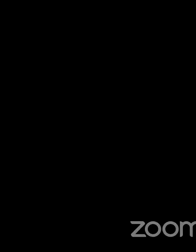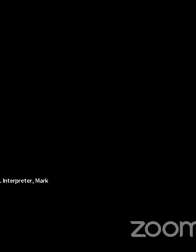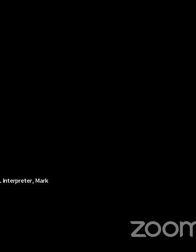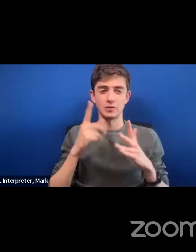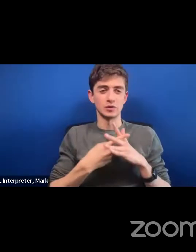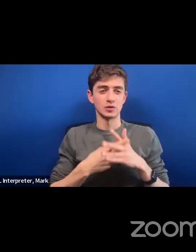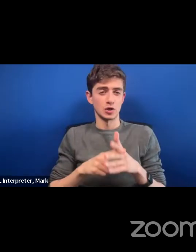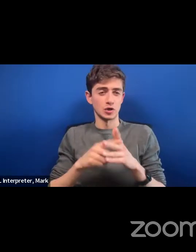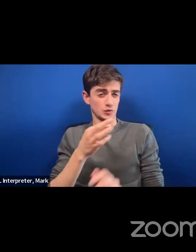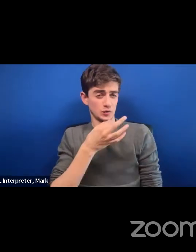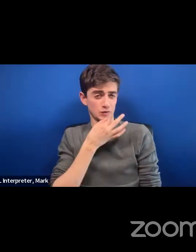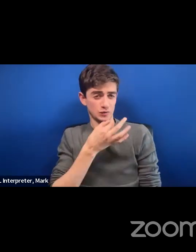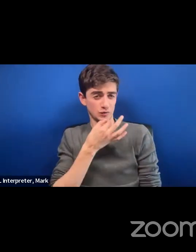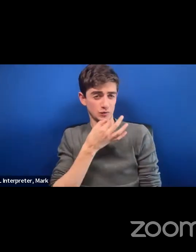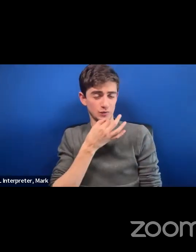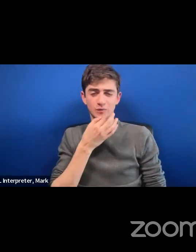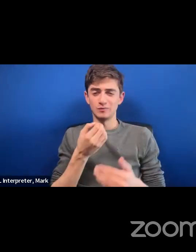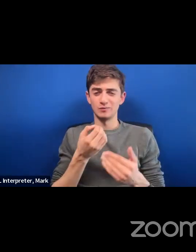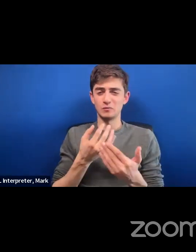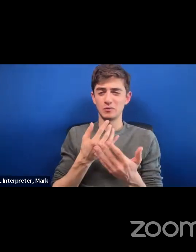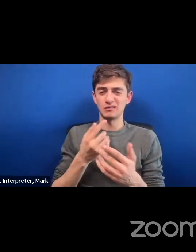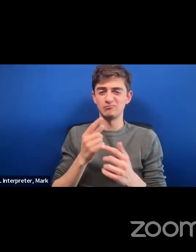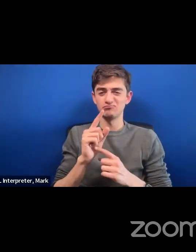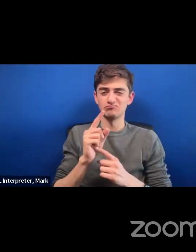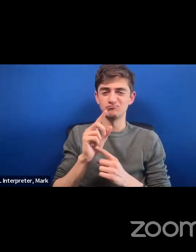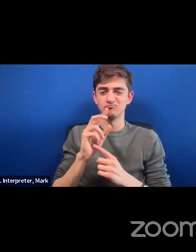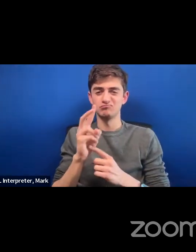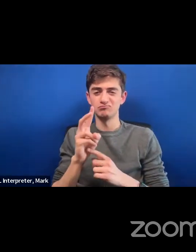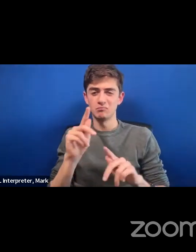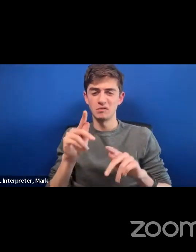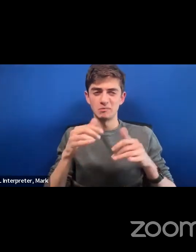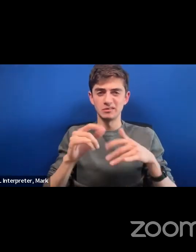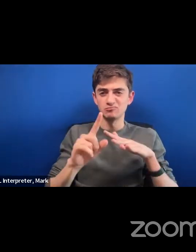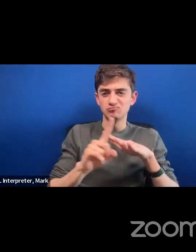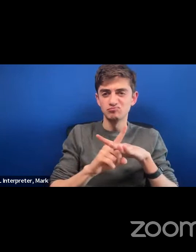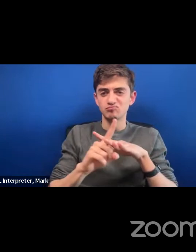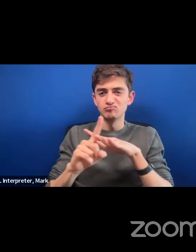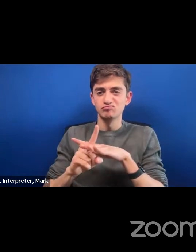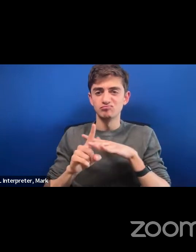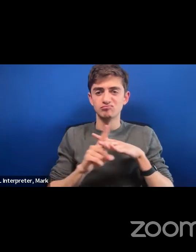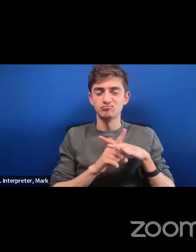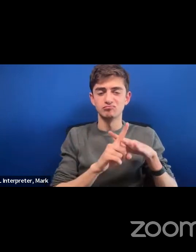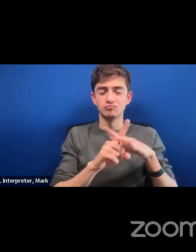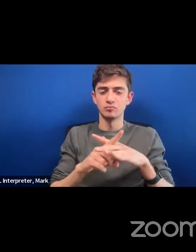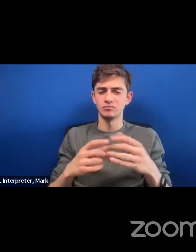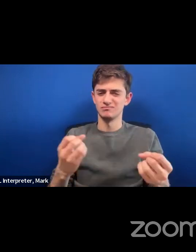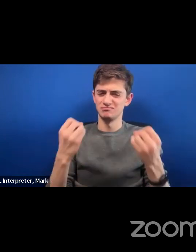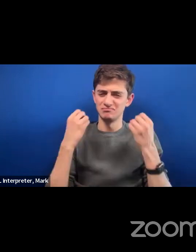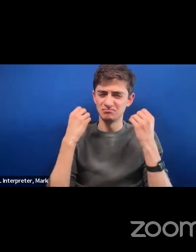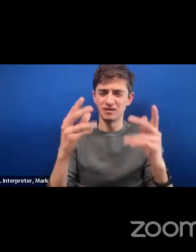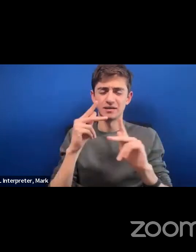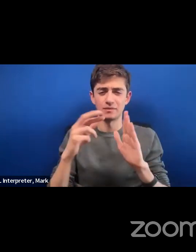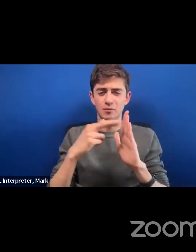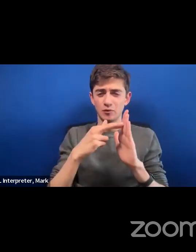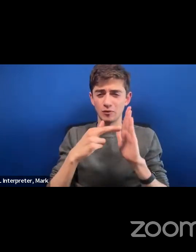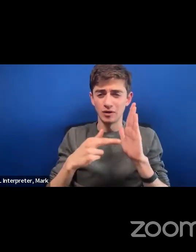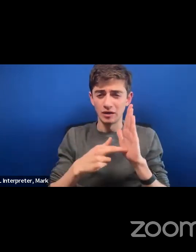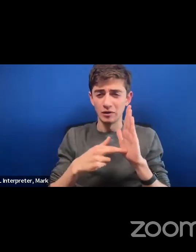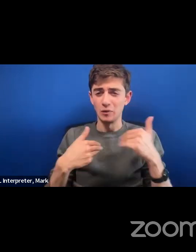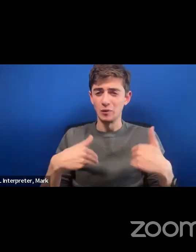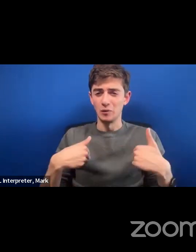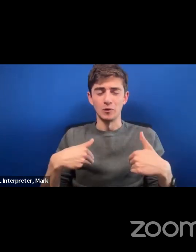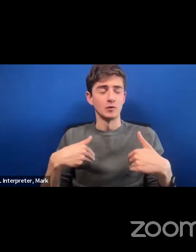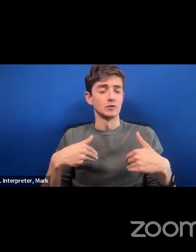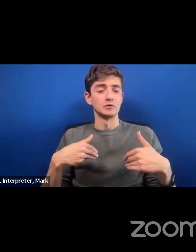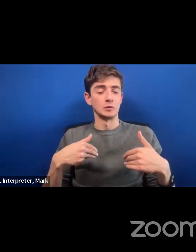We're going to give a chance for a few more people to to enter the room. have a bunch of registered of registrations today.